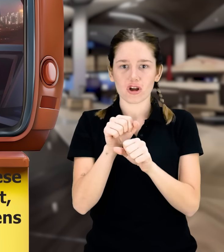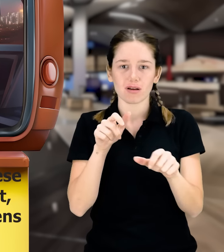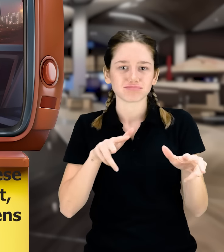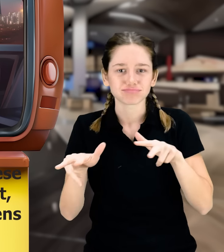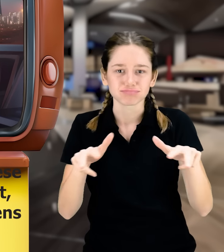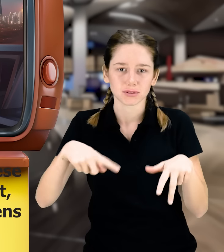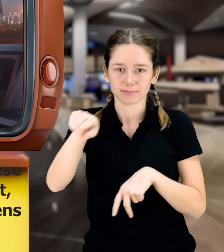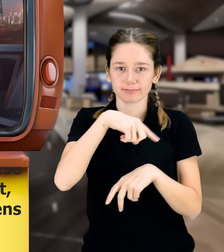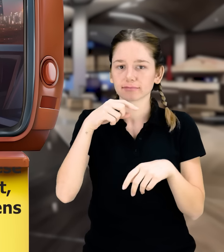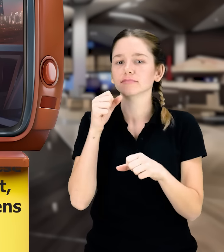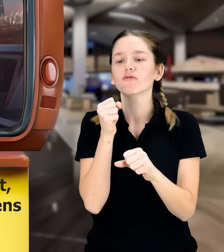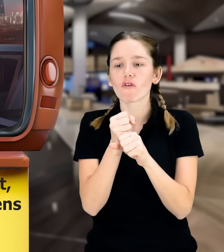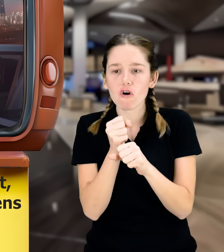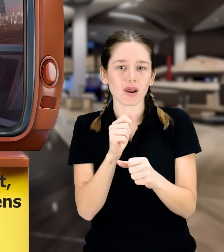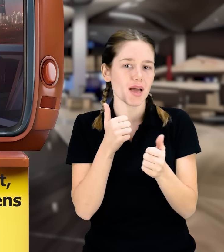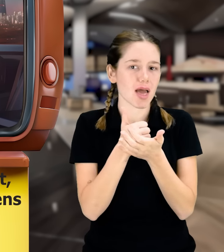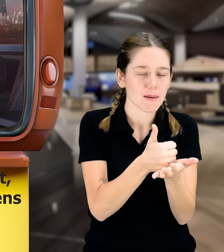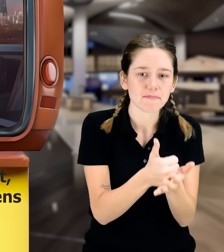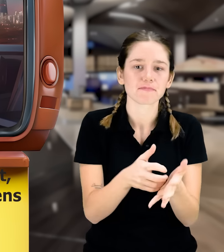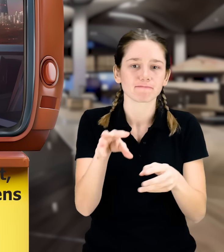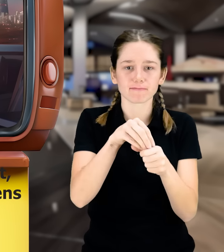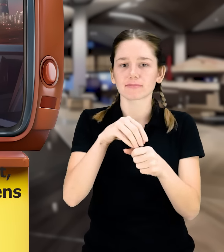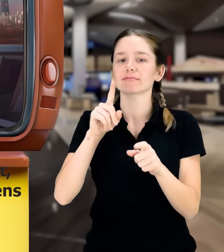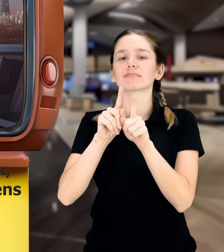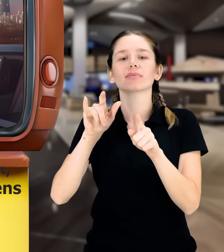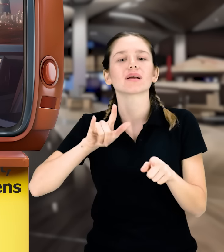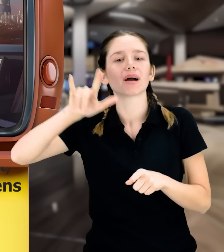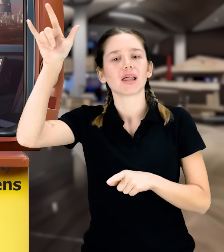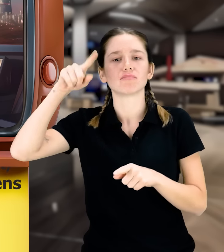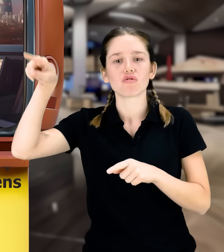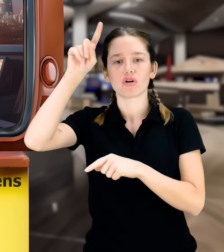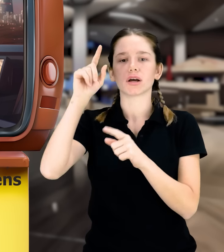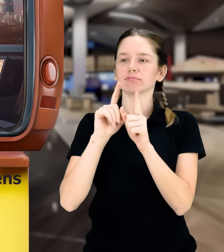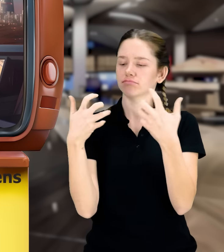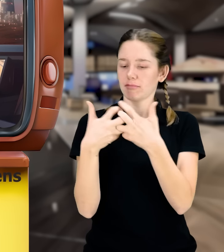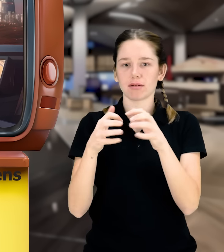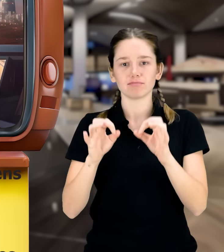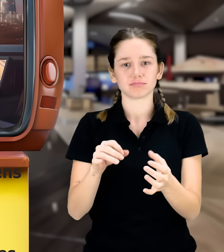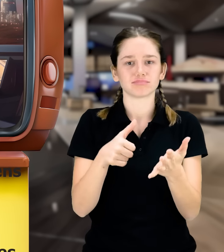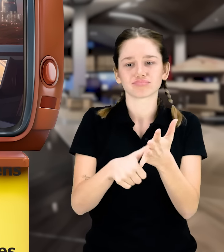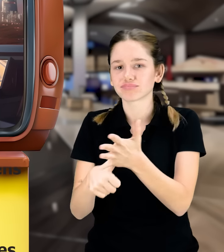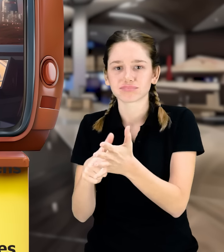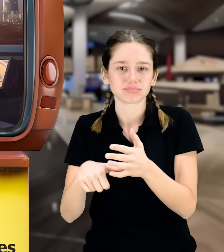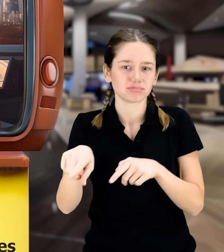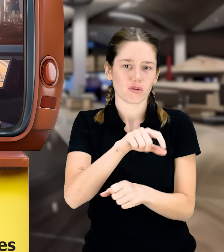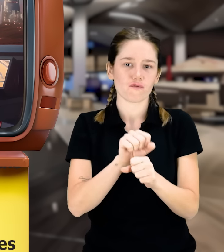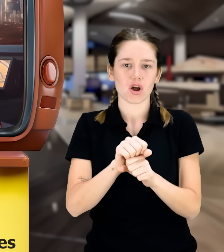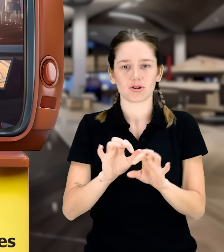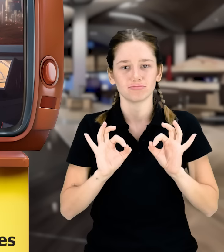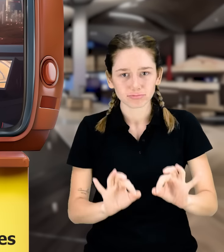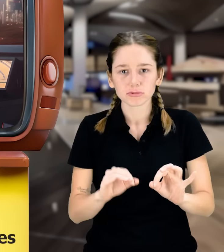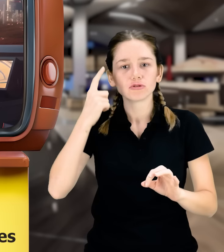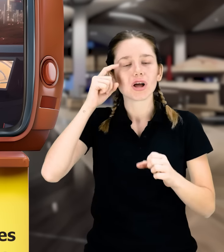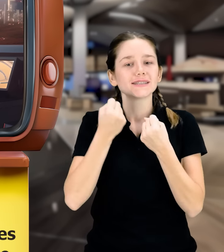controllers use these screens and buttons to guide the planes, ensuring their safe takeoff and landing. This